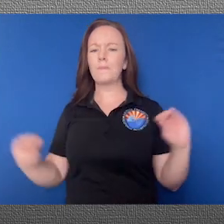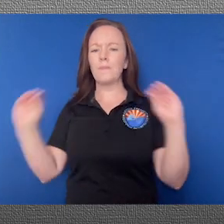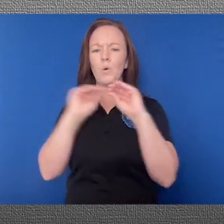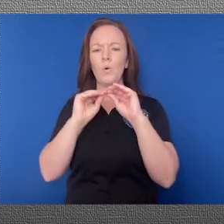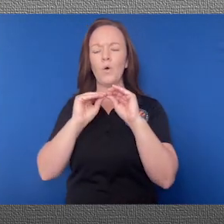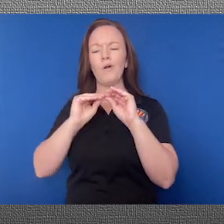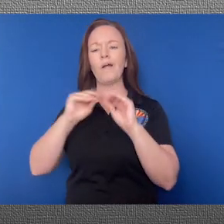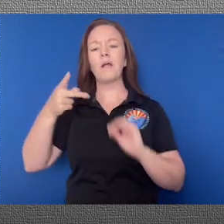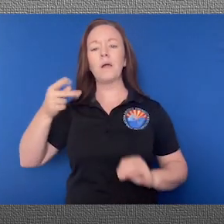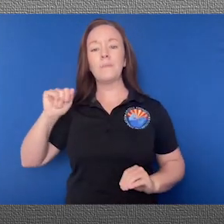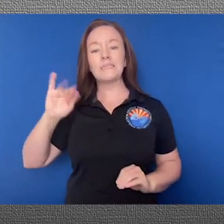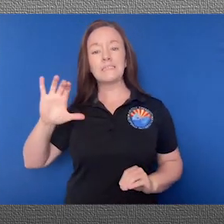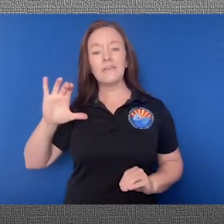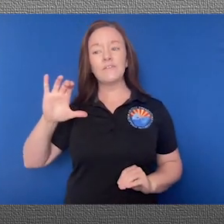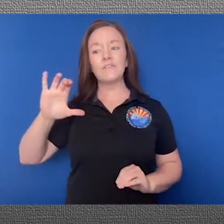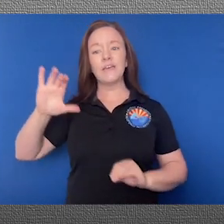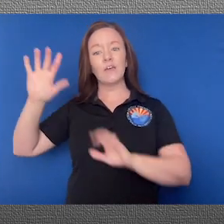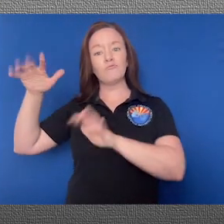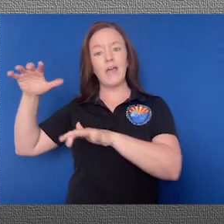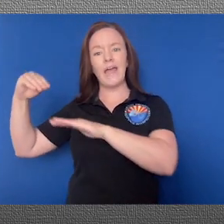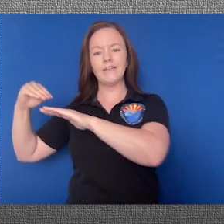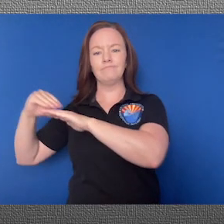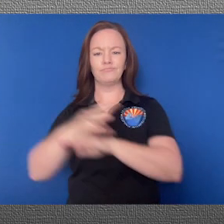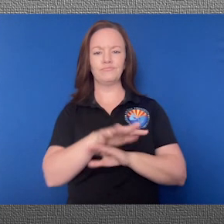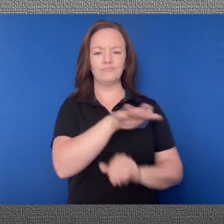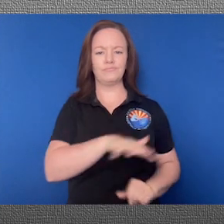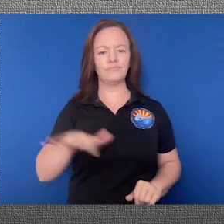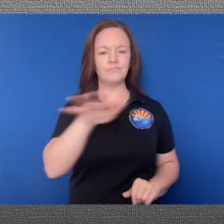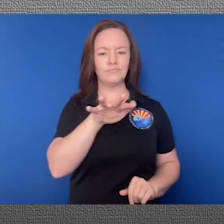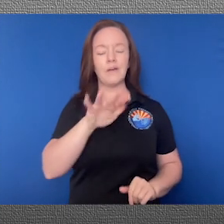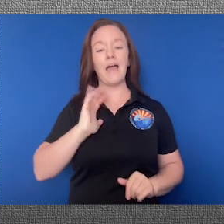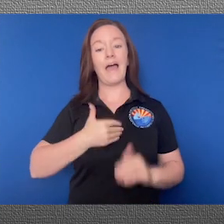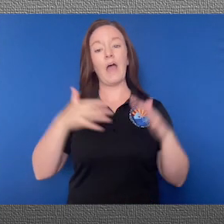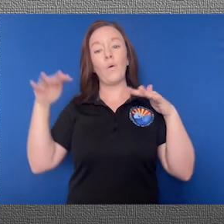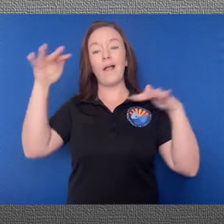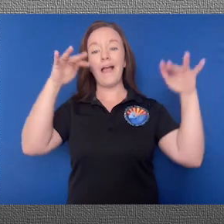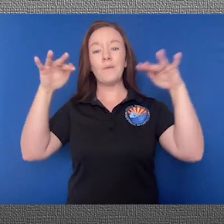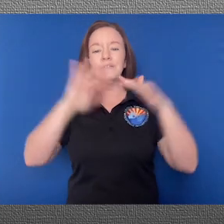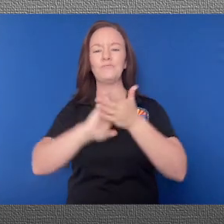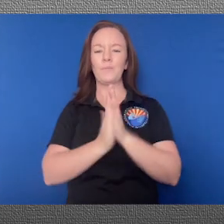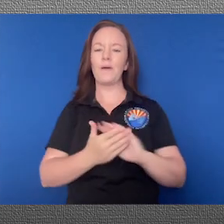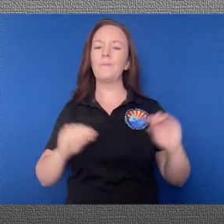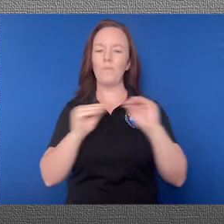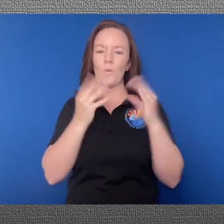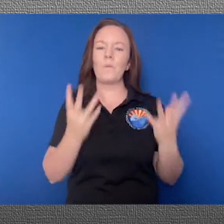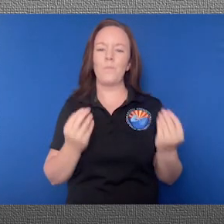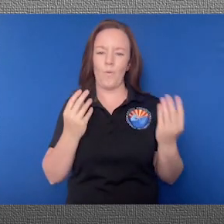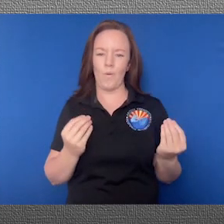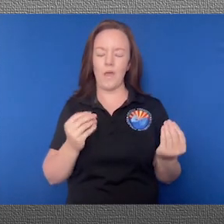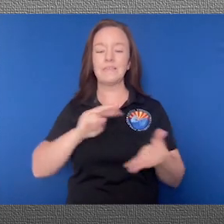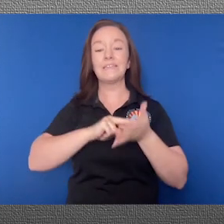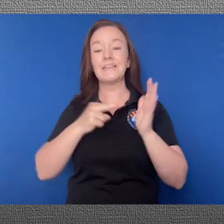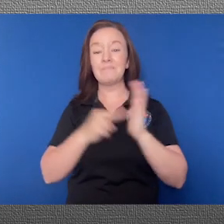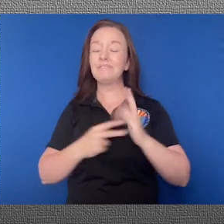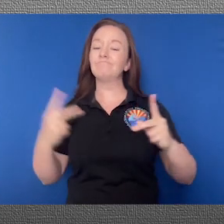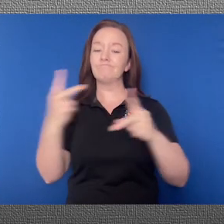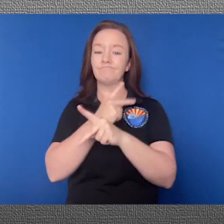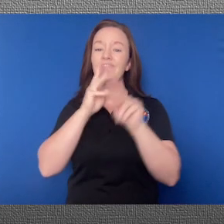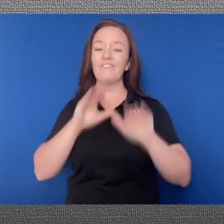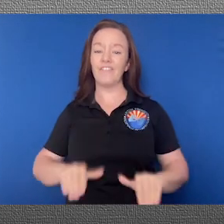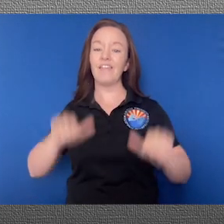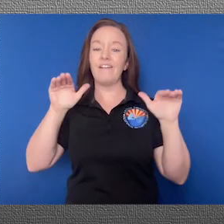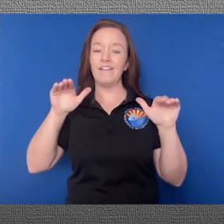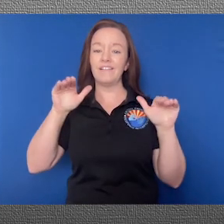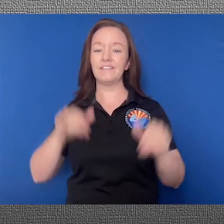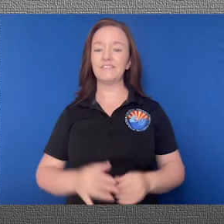an influence from Pacific tropical activity. This helps moisten our atmosphere even more, resulting in increased